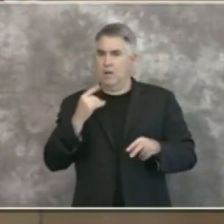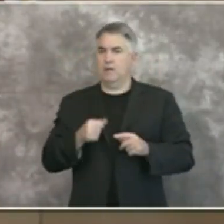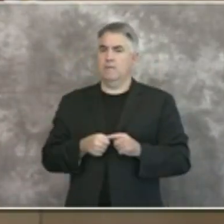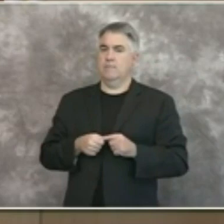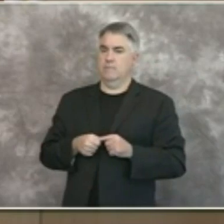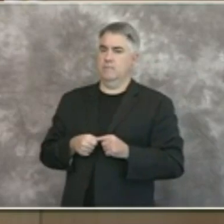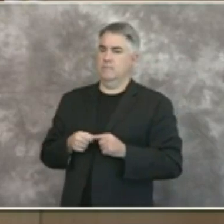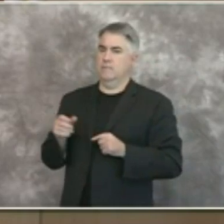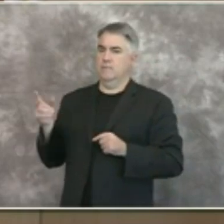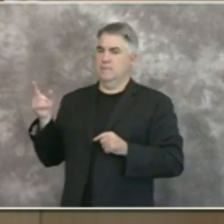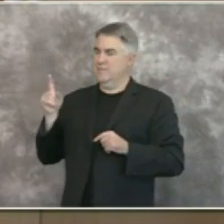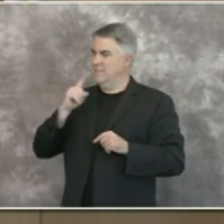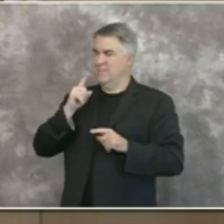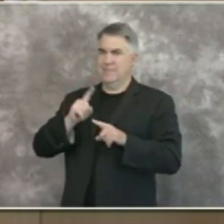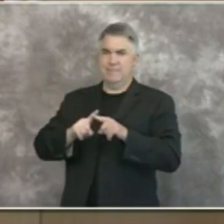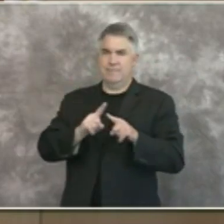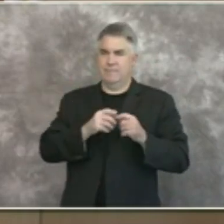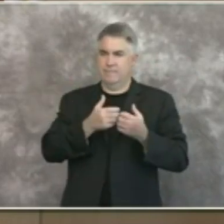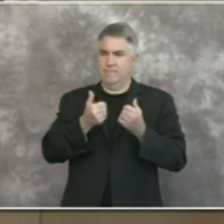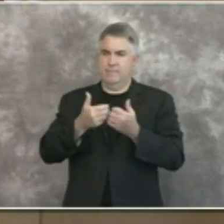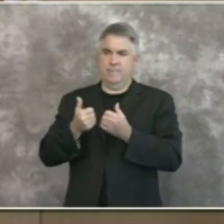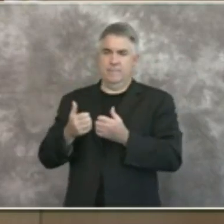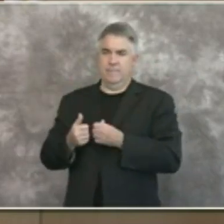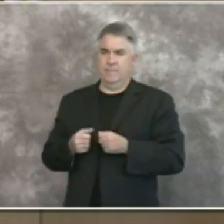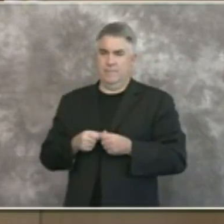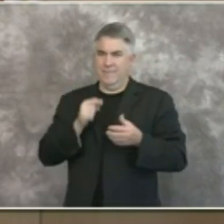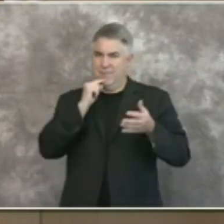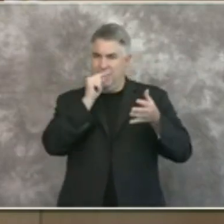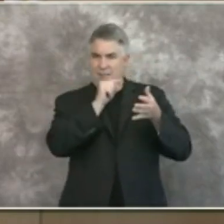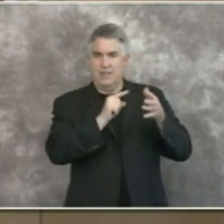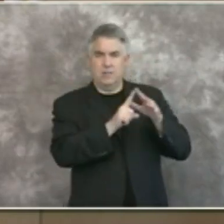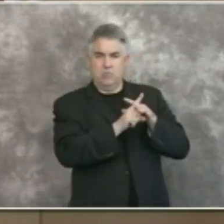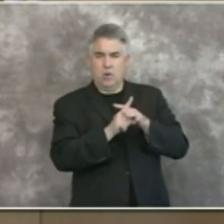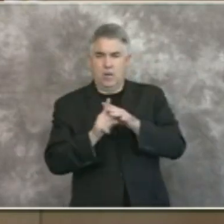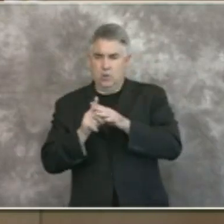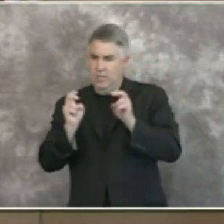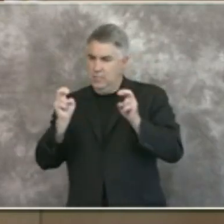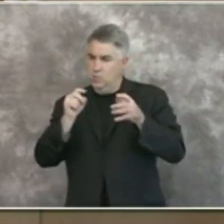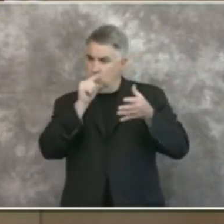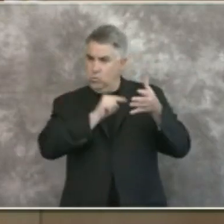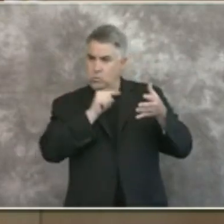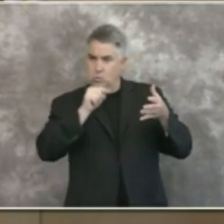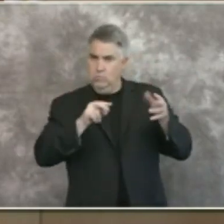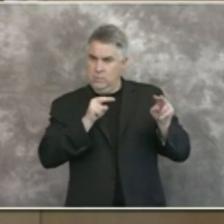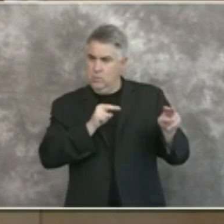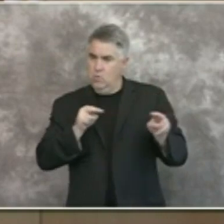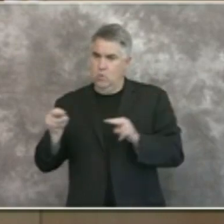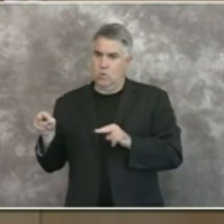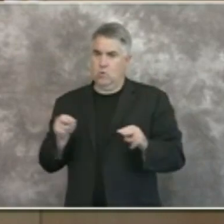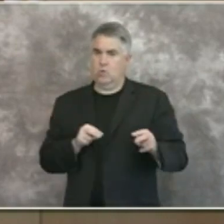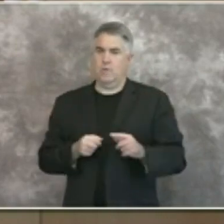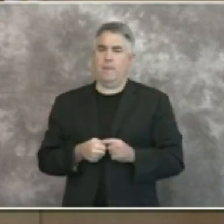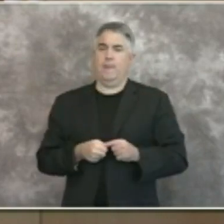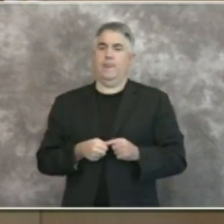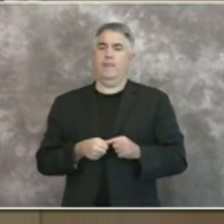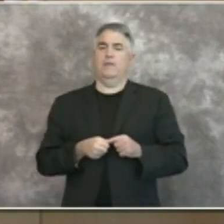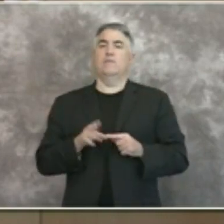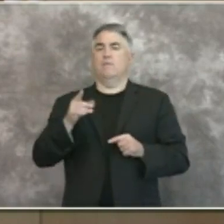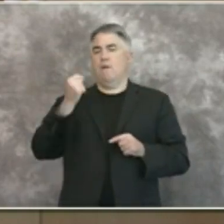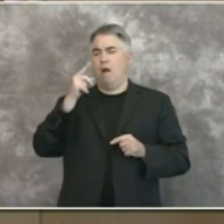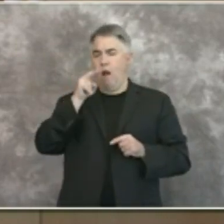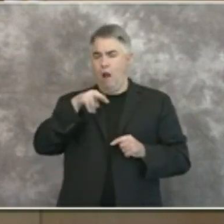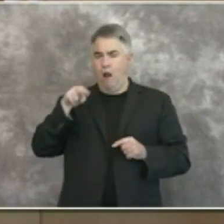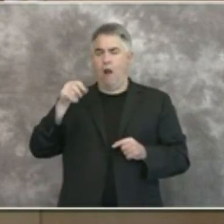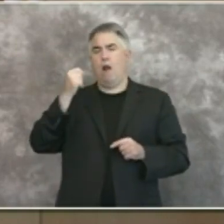but those are just some triggers that we wanted to provide to the public that could give you a sense of what actions we would take